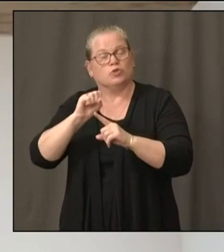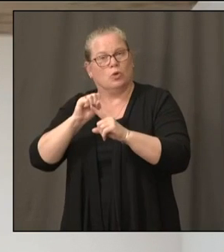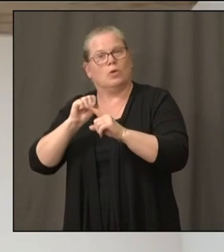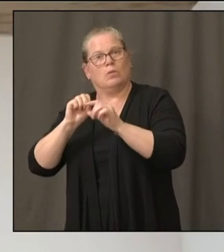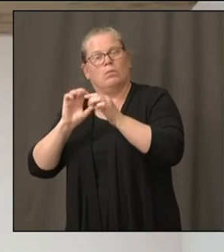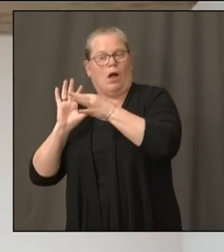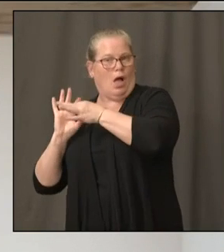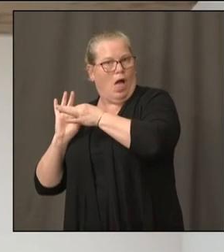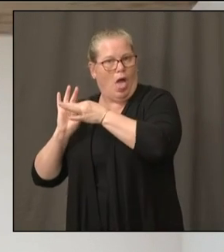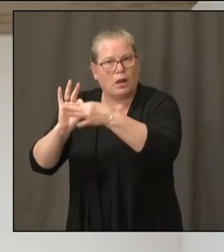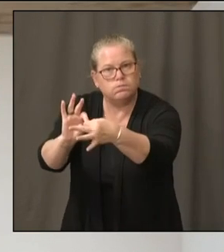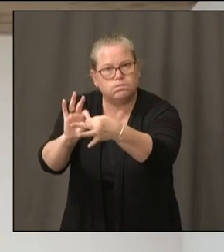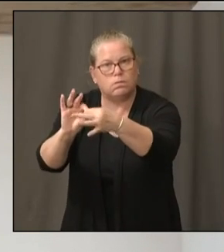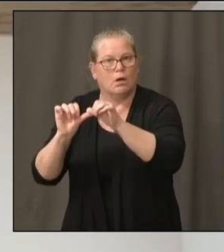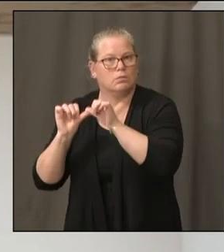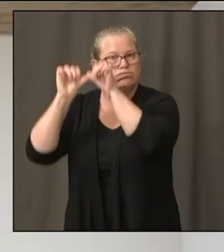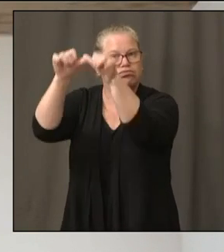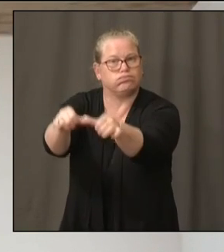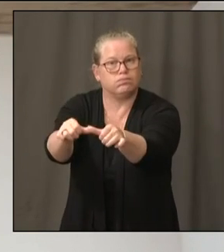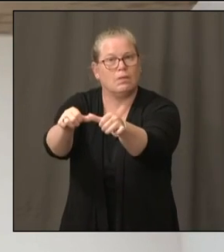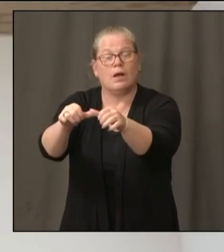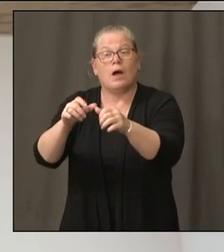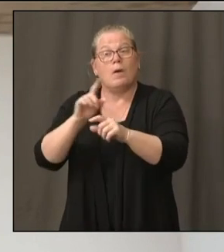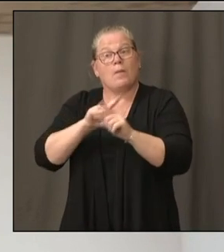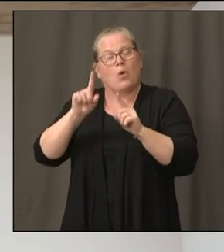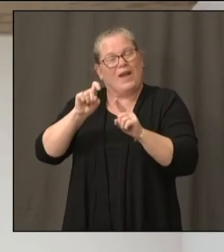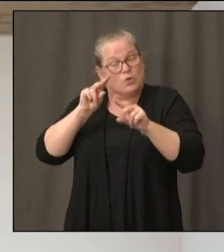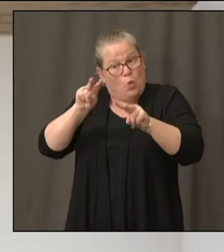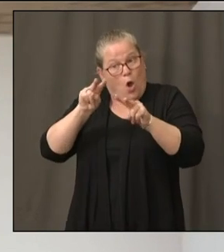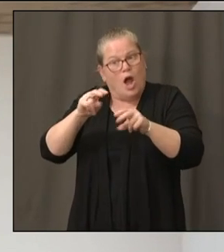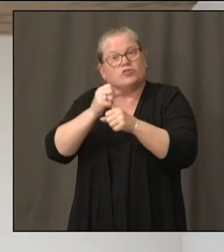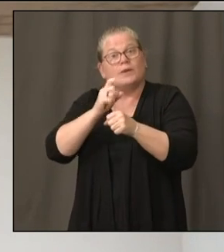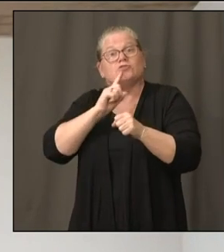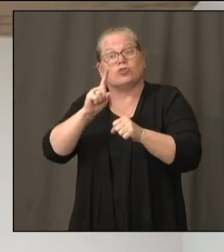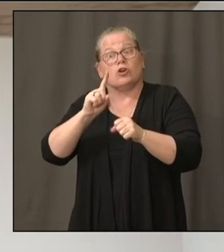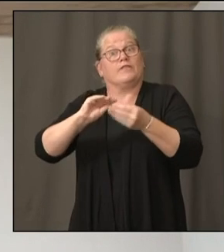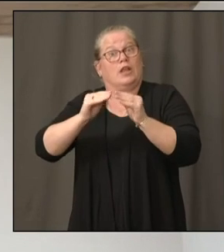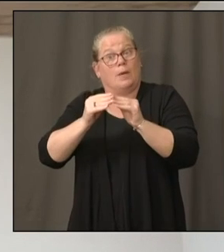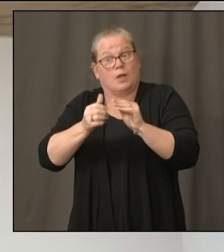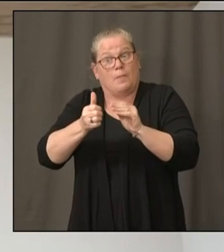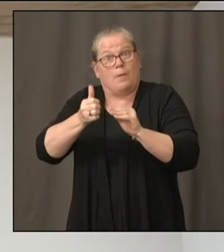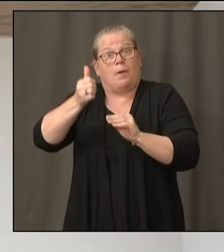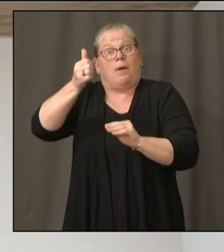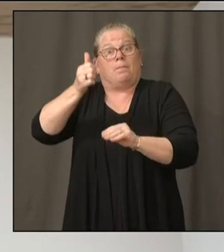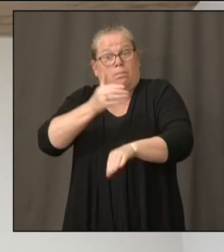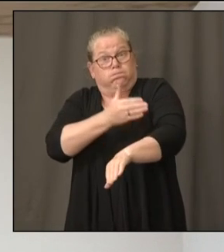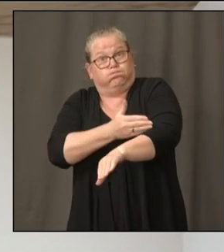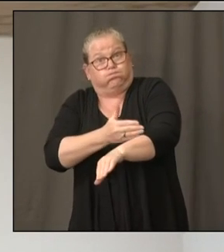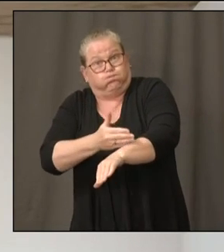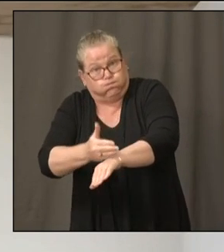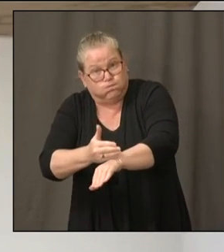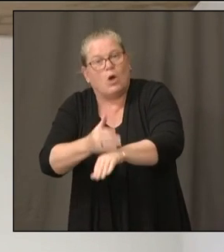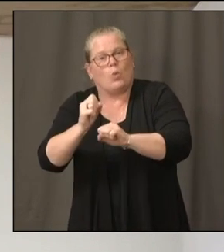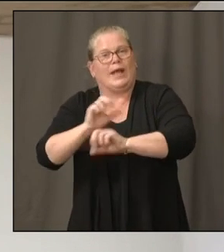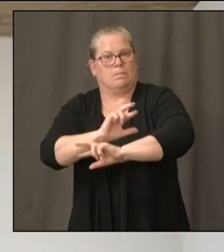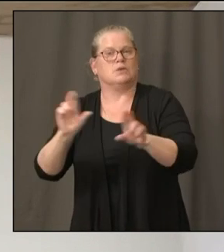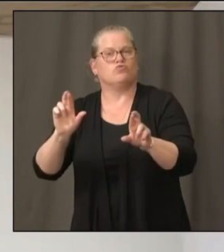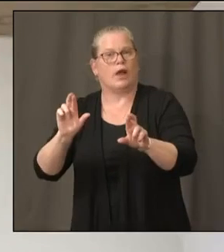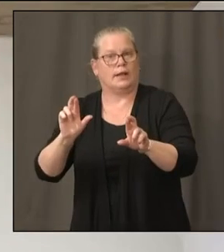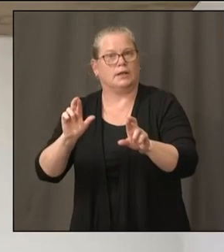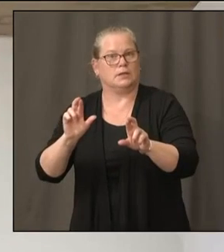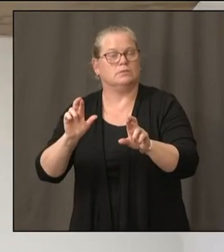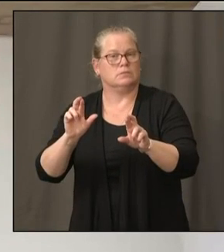so that we can implement control measures. And do you expect the resurgence to be anywhere near what it's been already here in Connecticut?